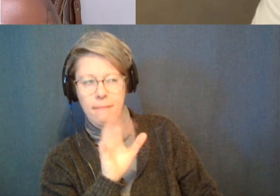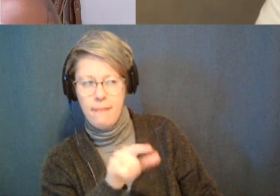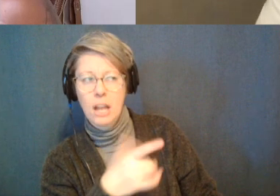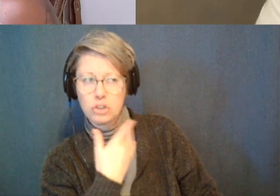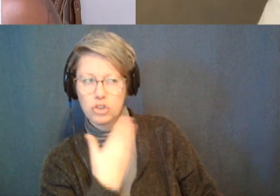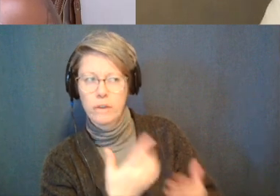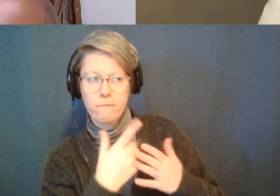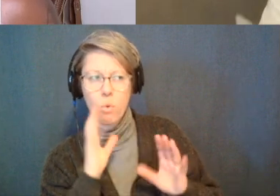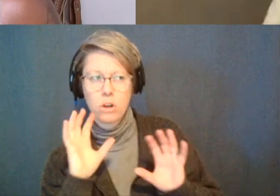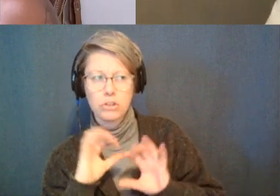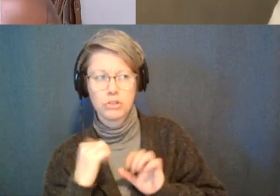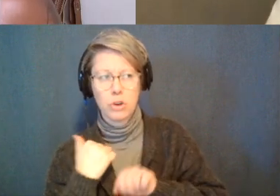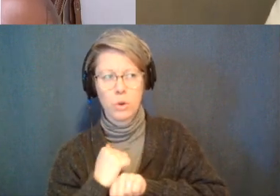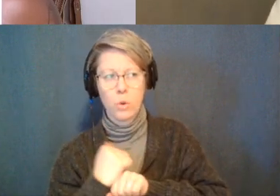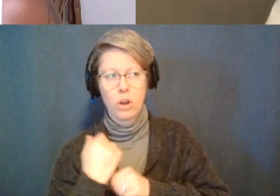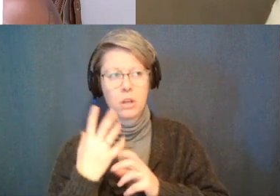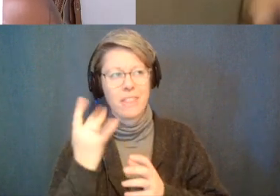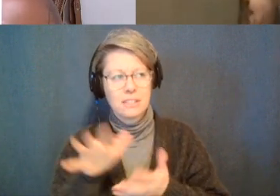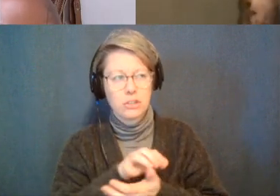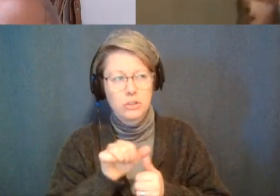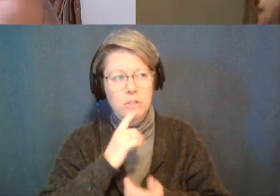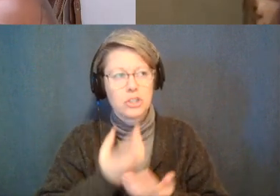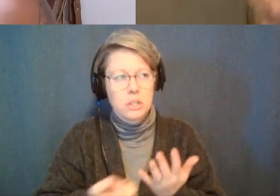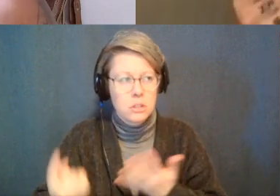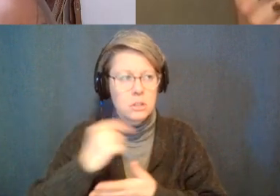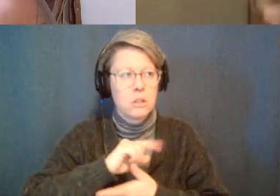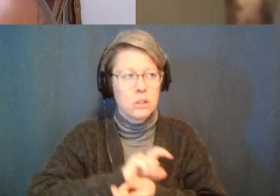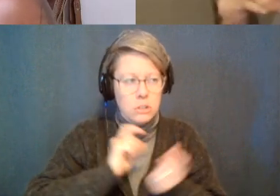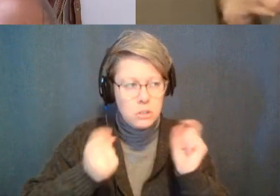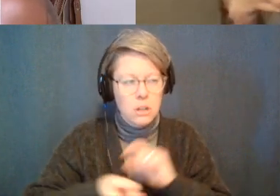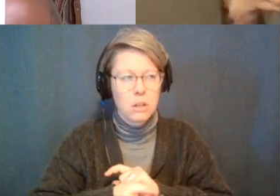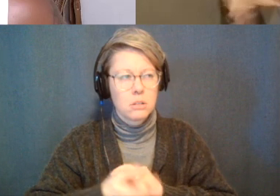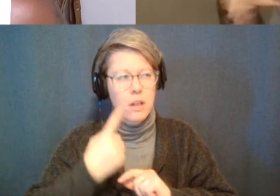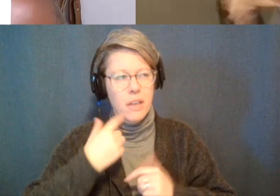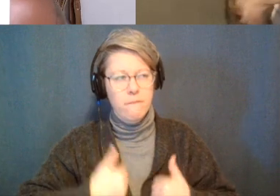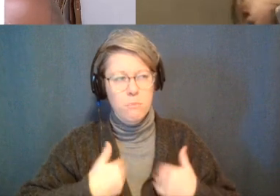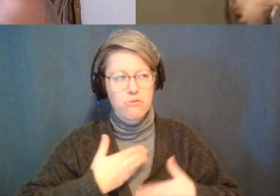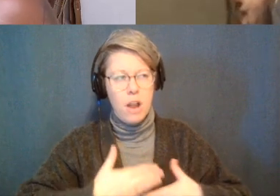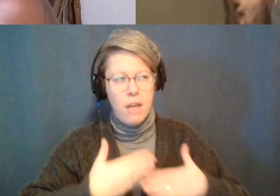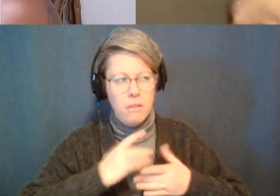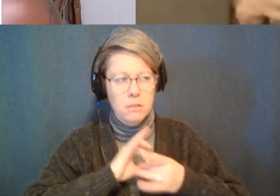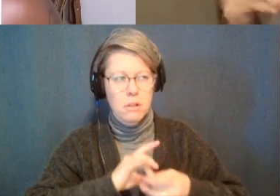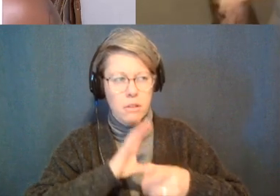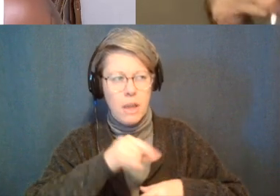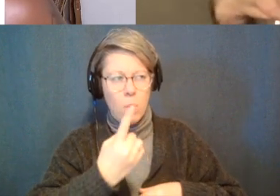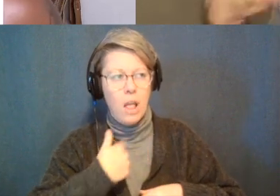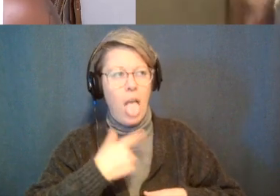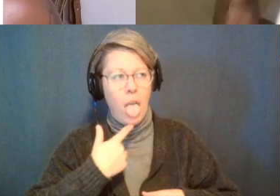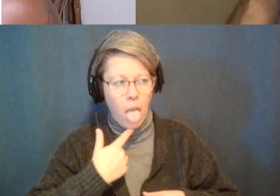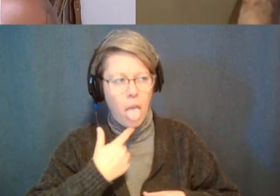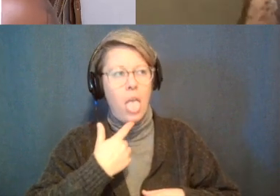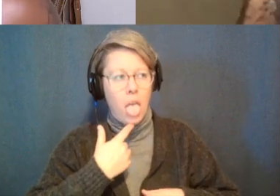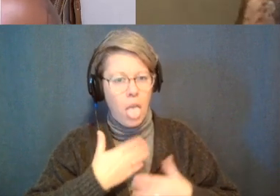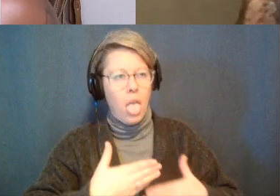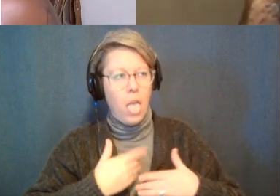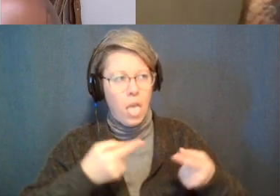shadow work because you're it's destruction it's resetting i believe there's like a breath that goes with that which is like the tongue out and like